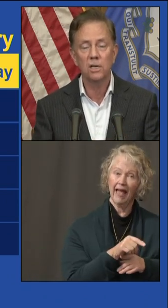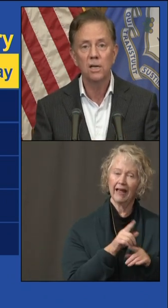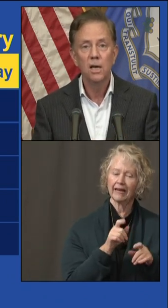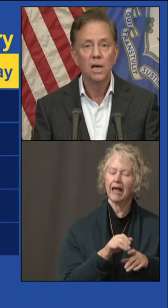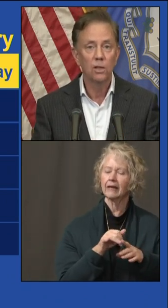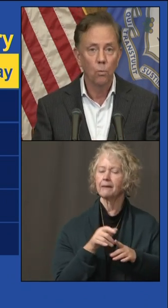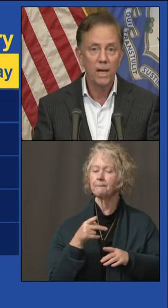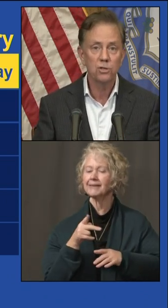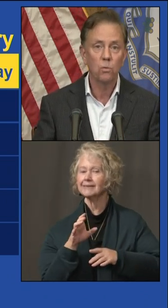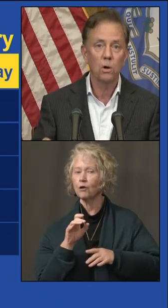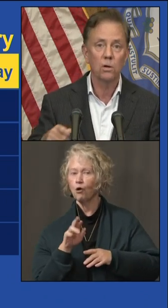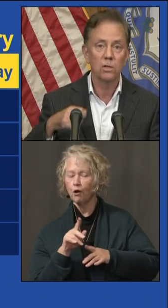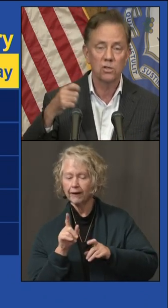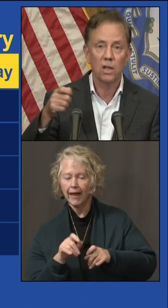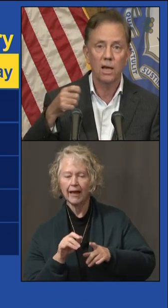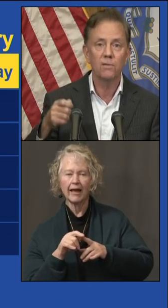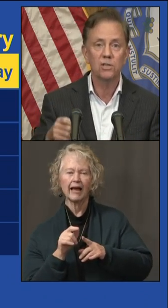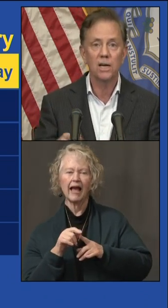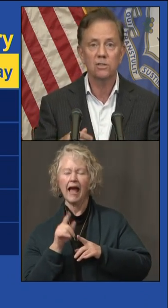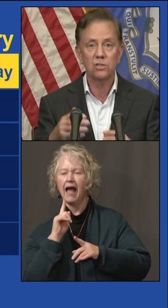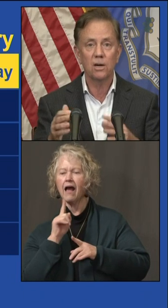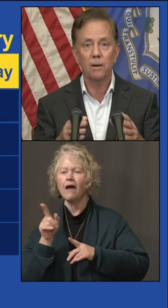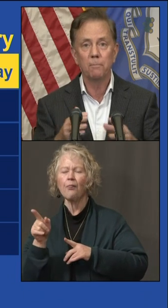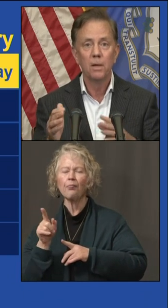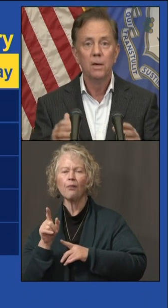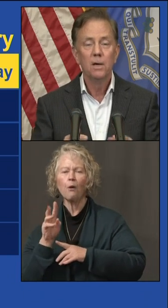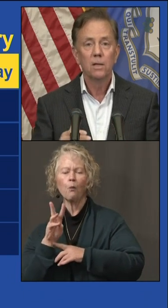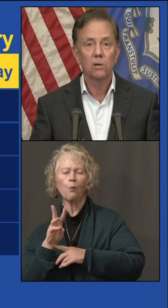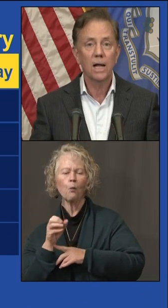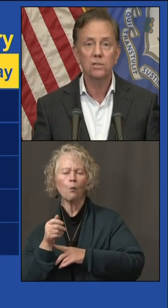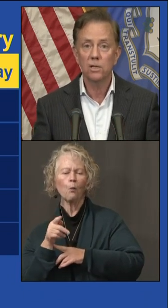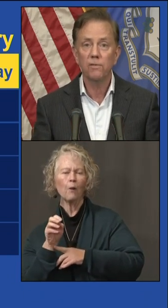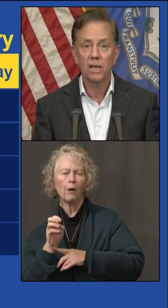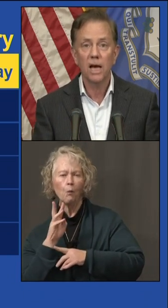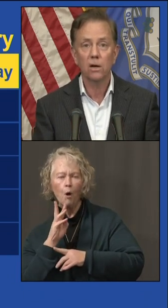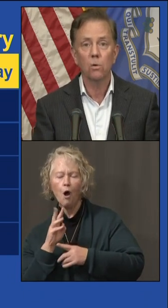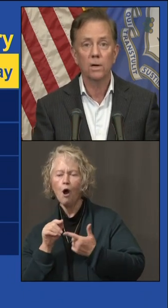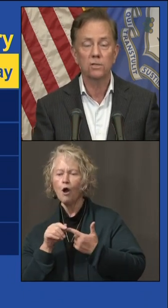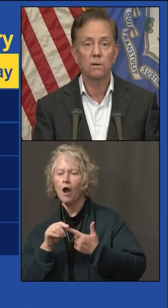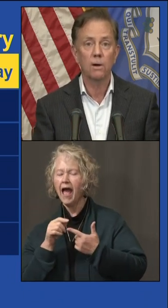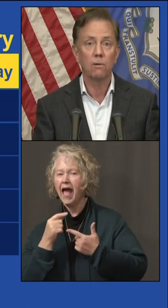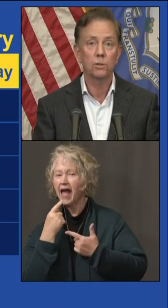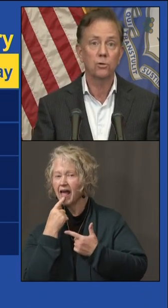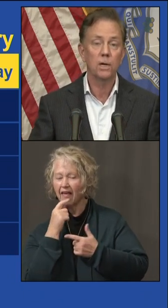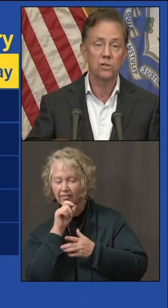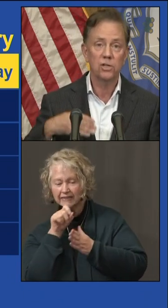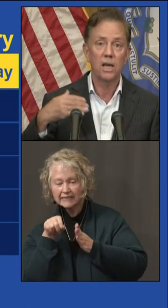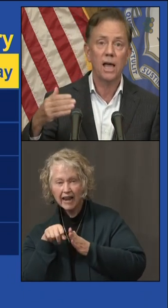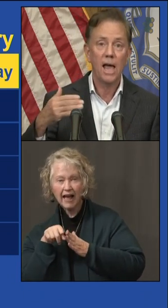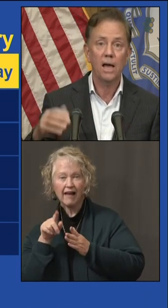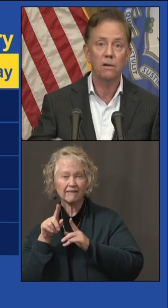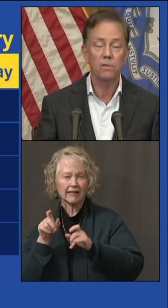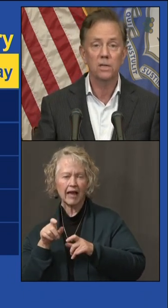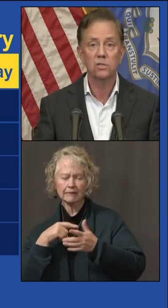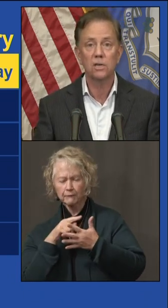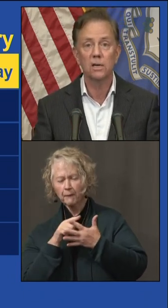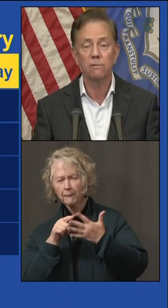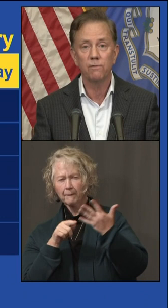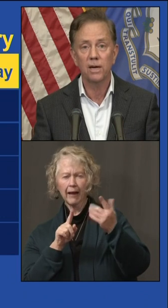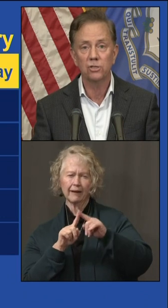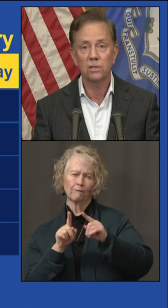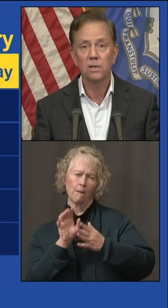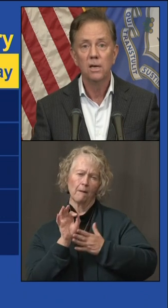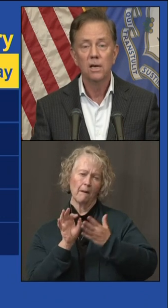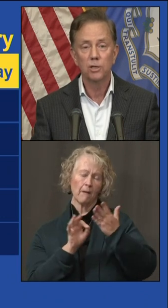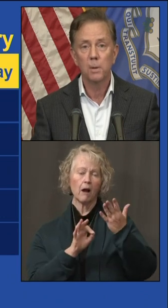testing and the wastewater and the saliva tests, there are lots of different categories. We're trying to stay ahead of this